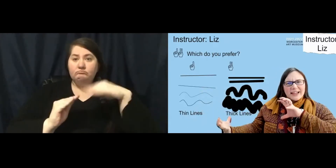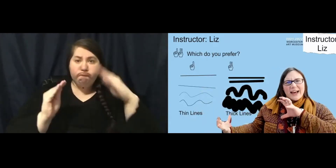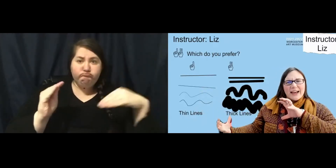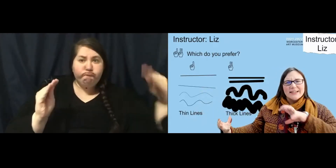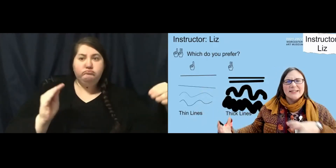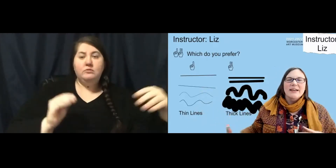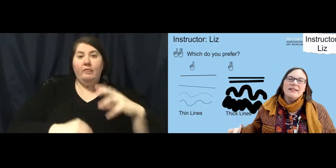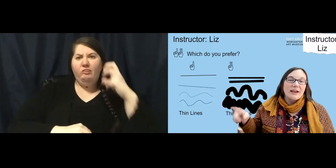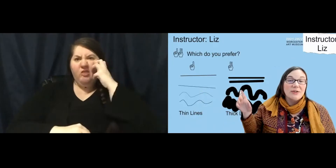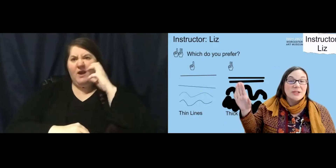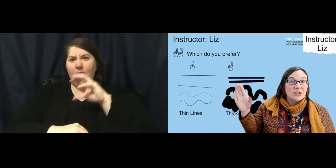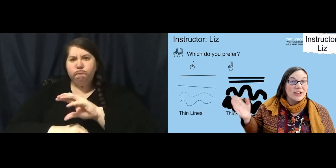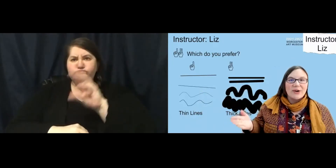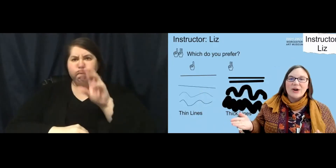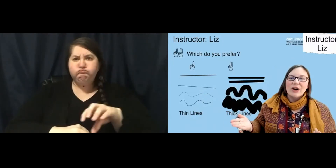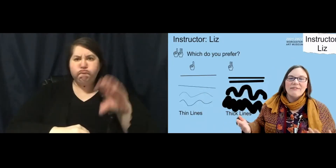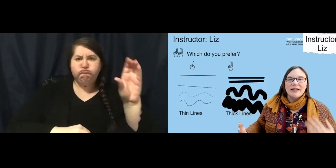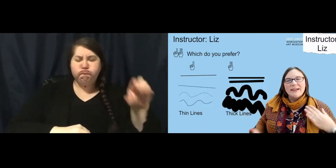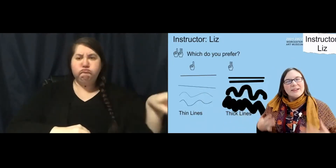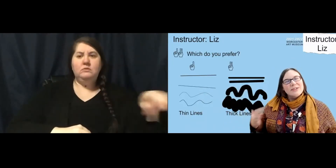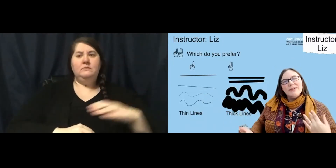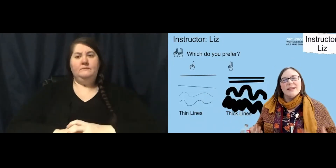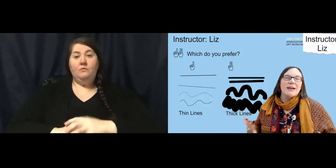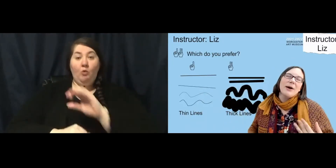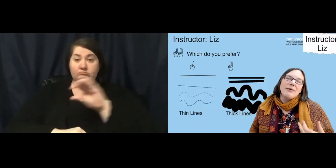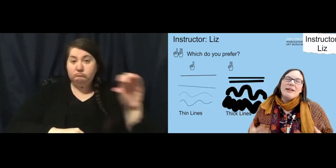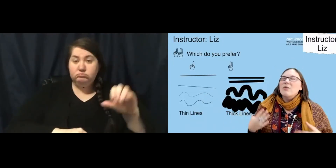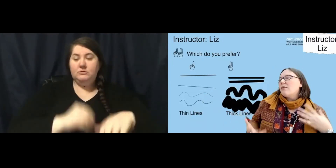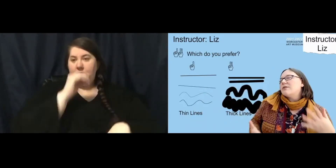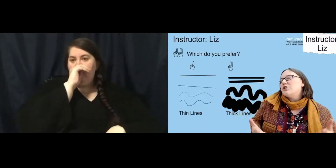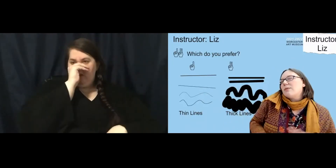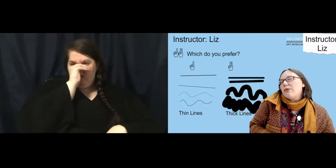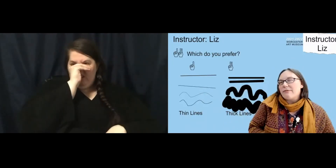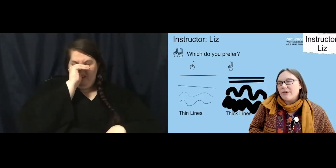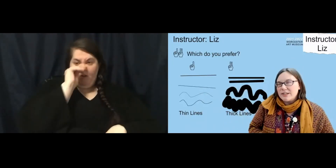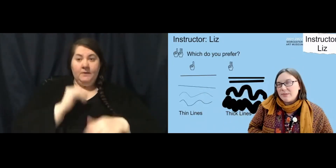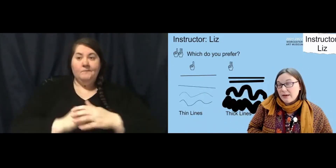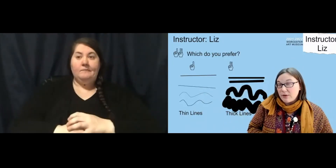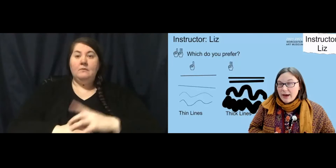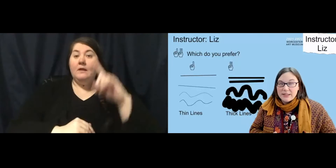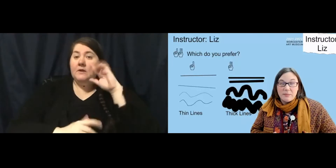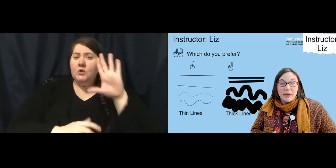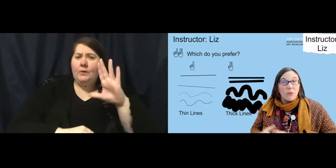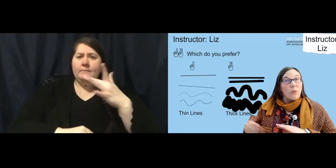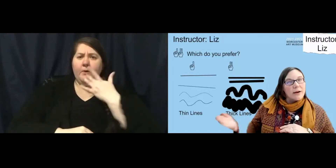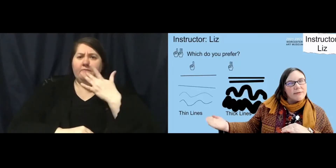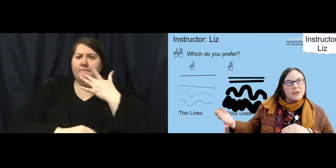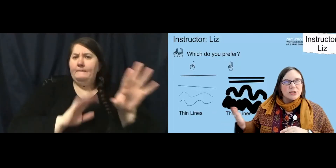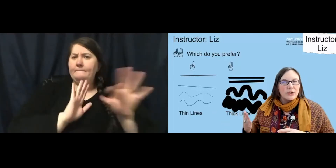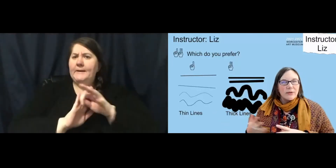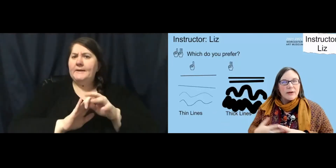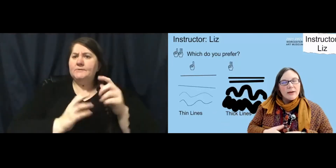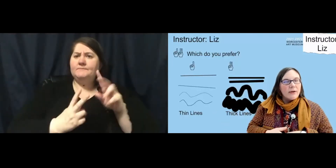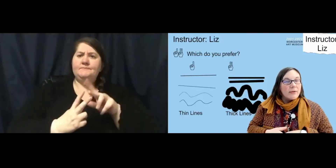thick lines that could be straight or curvy. So think about what would your preference be if you had to pick one of